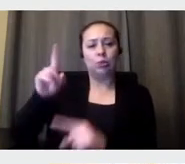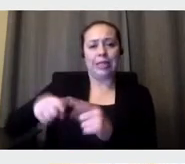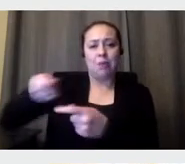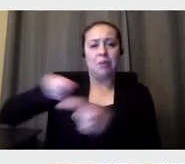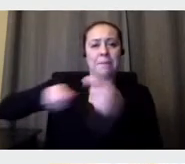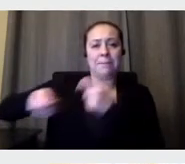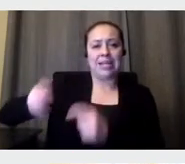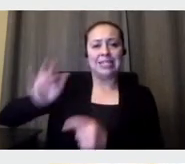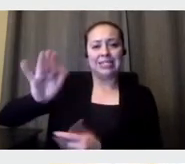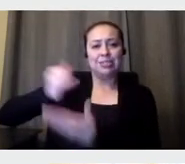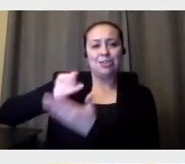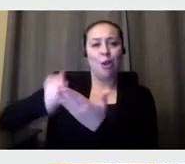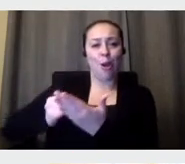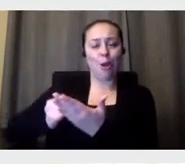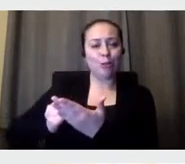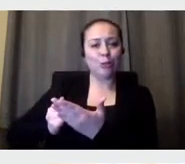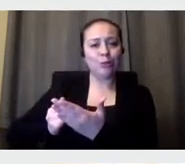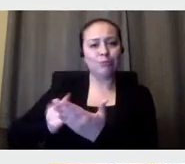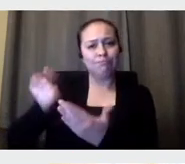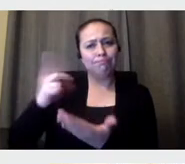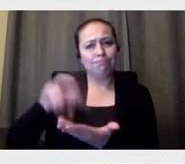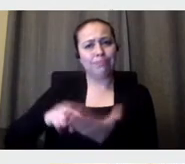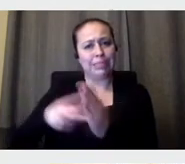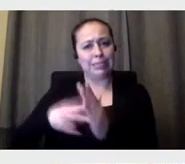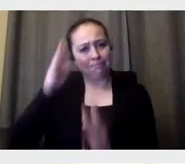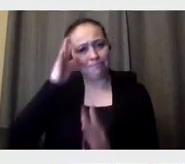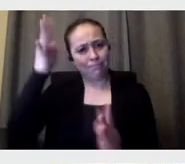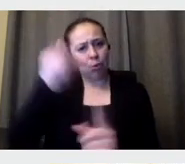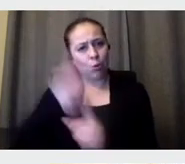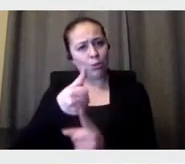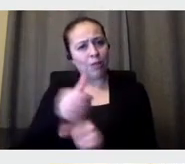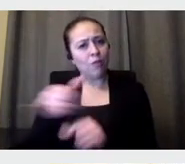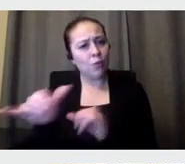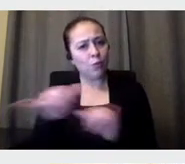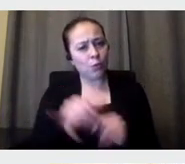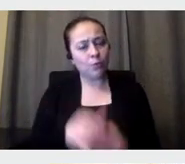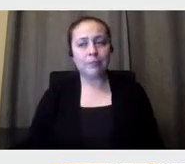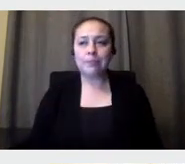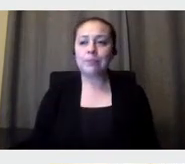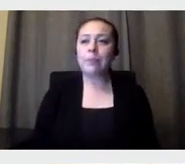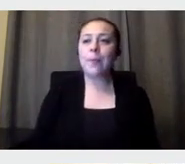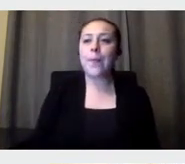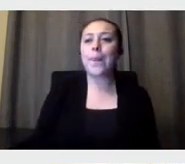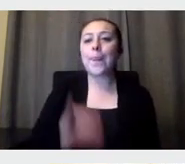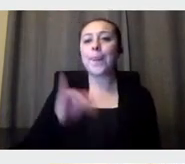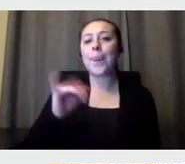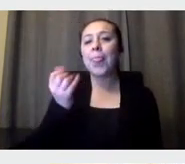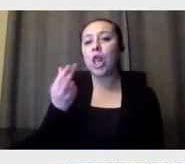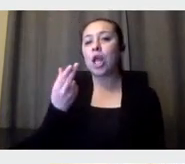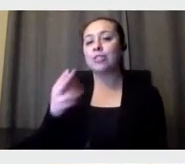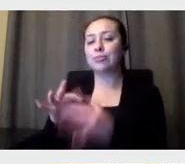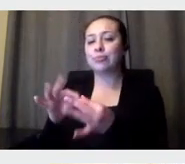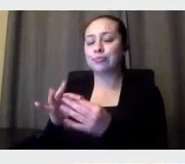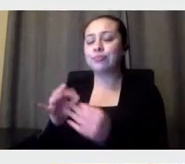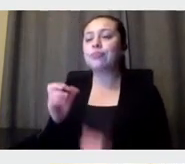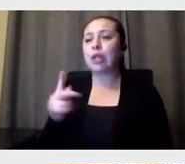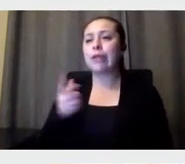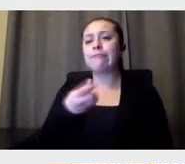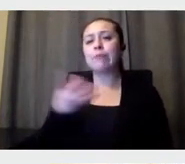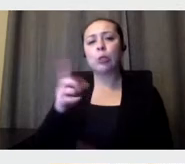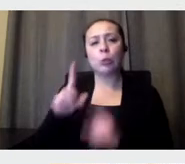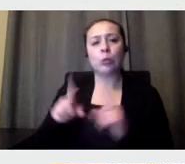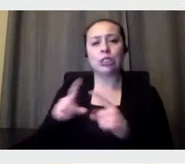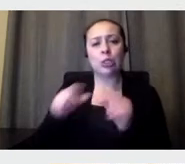Good. Um, all right. Uh, now there are a number of questions as relative to the